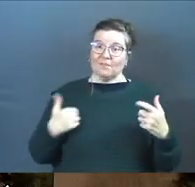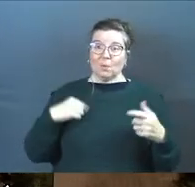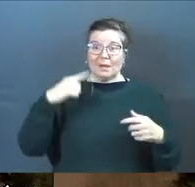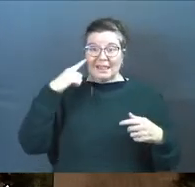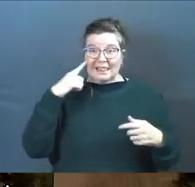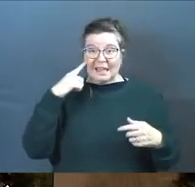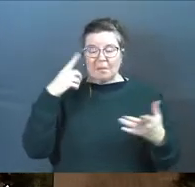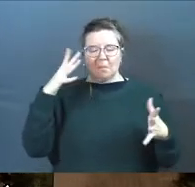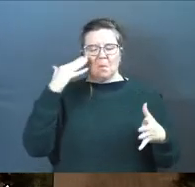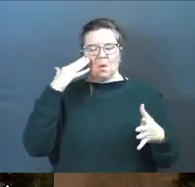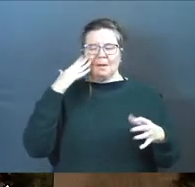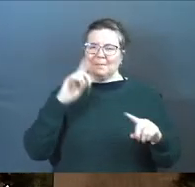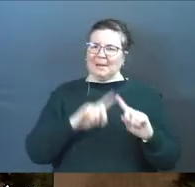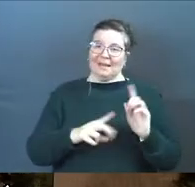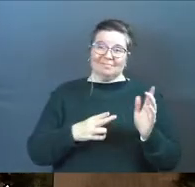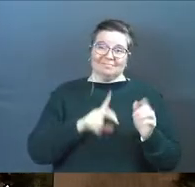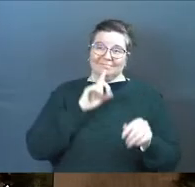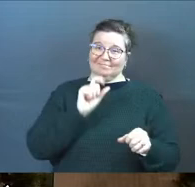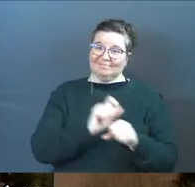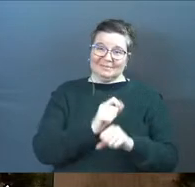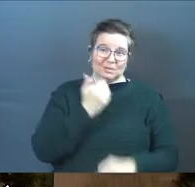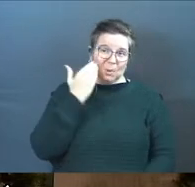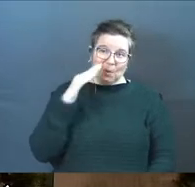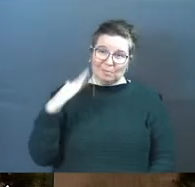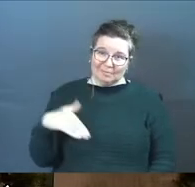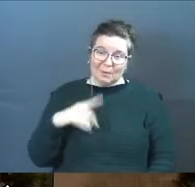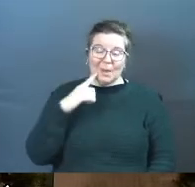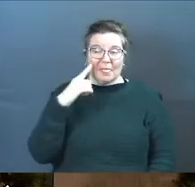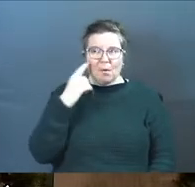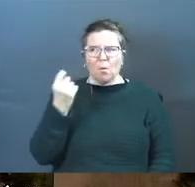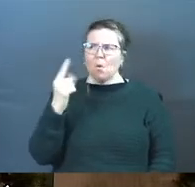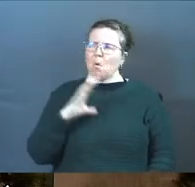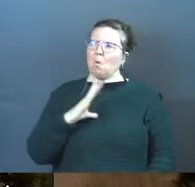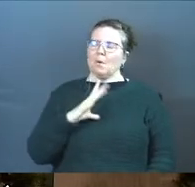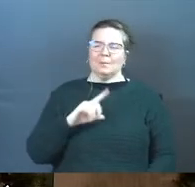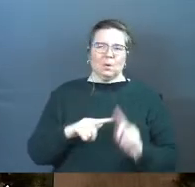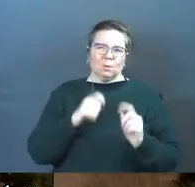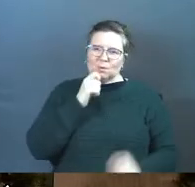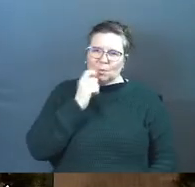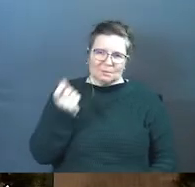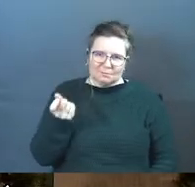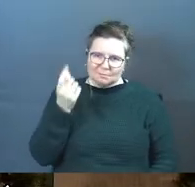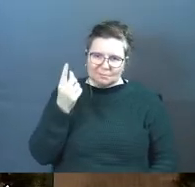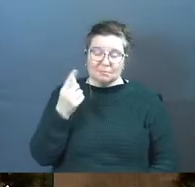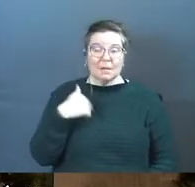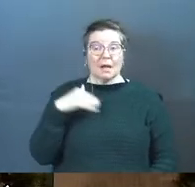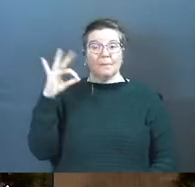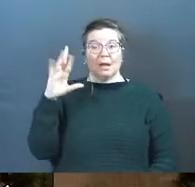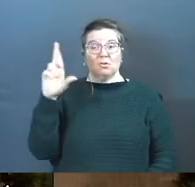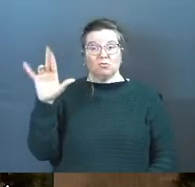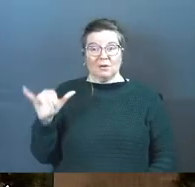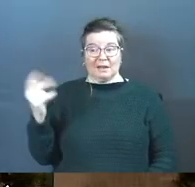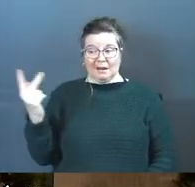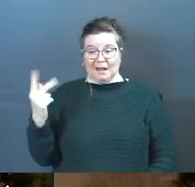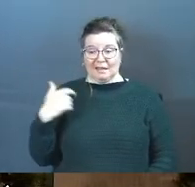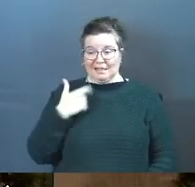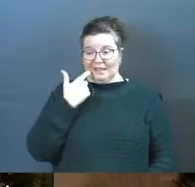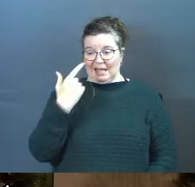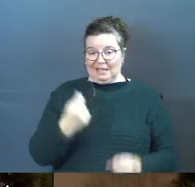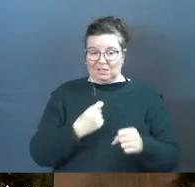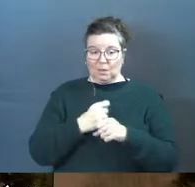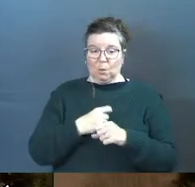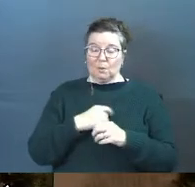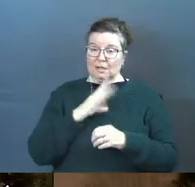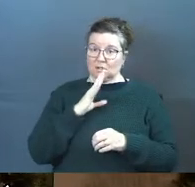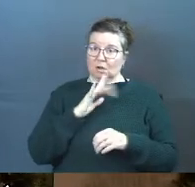that we think we know, but we don't know. No, we think we understand, but we don't understand. And Pastor Ricky and I, across the last year,